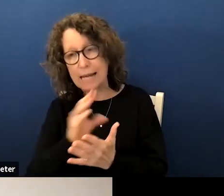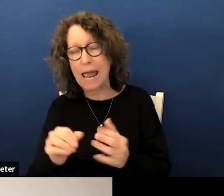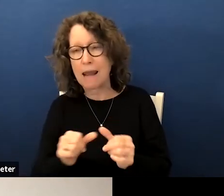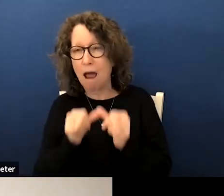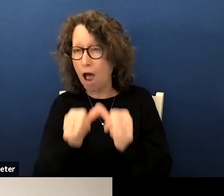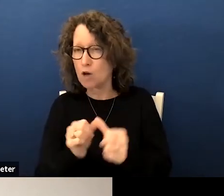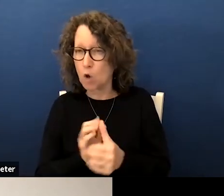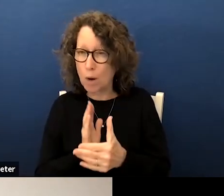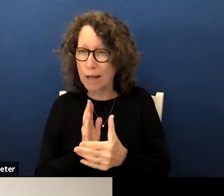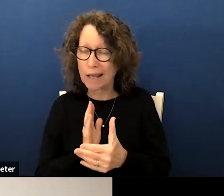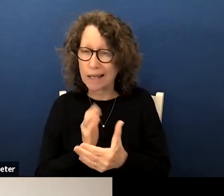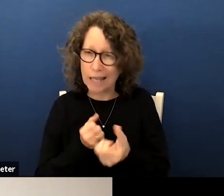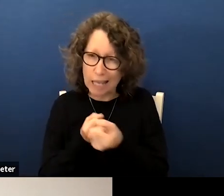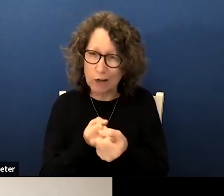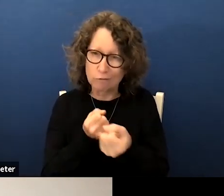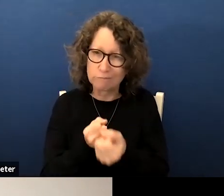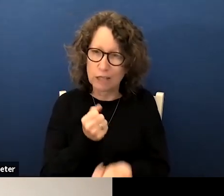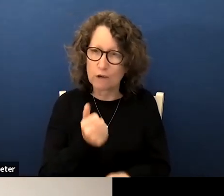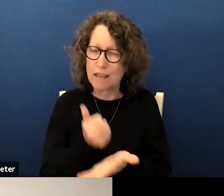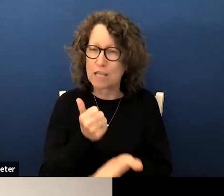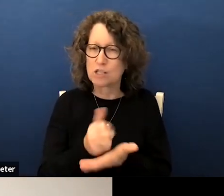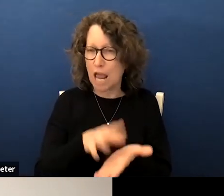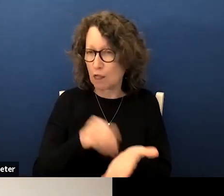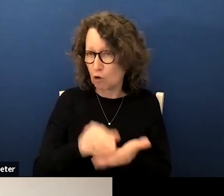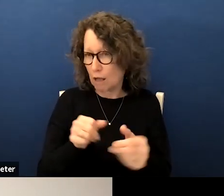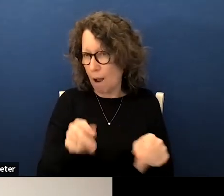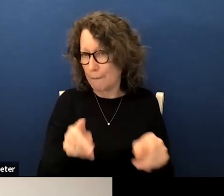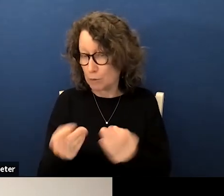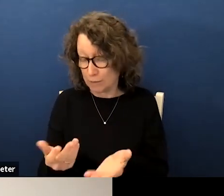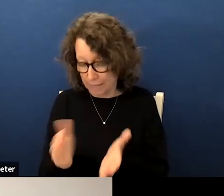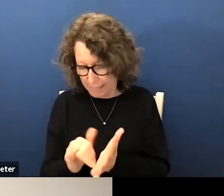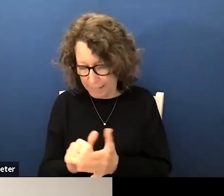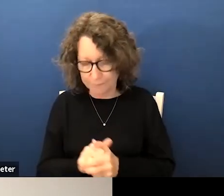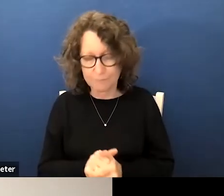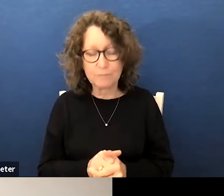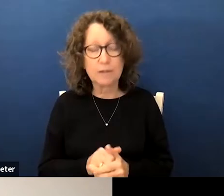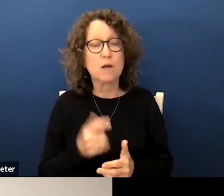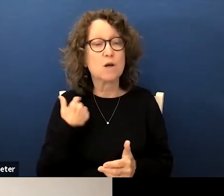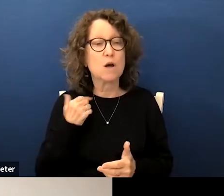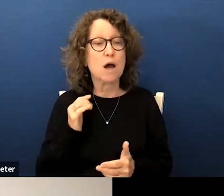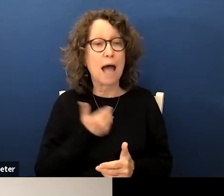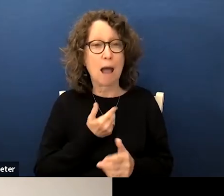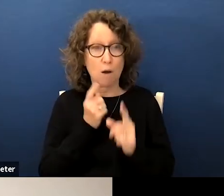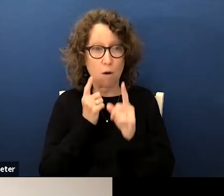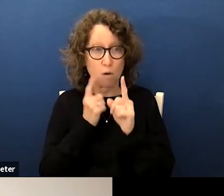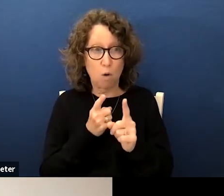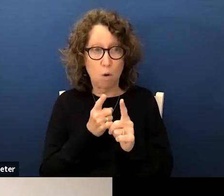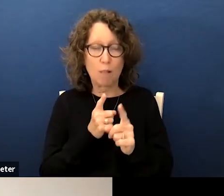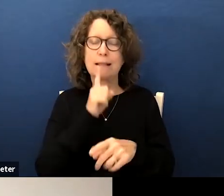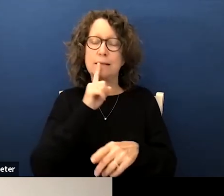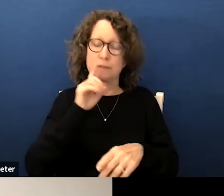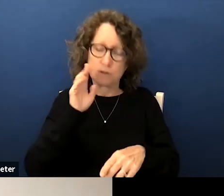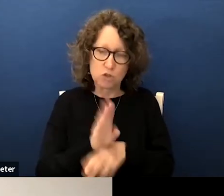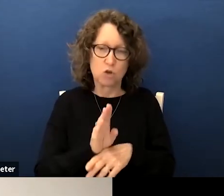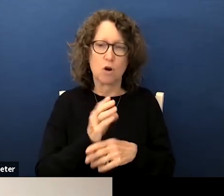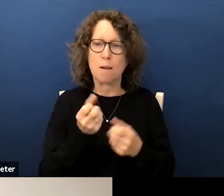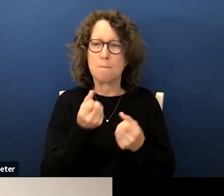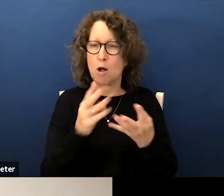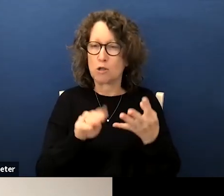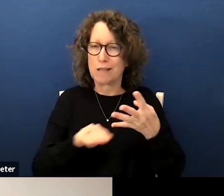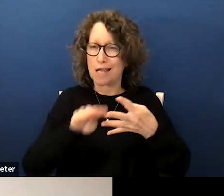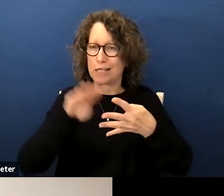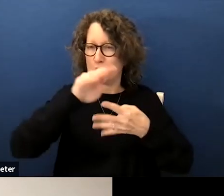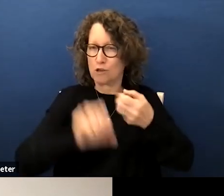interventions and tutoring opportunities again so that we are ensuring these multi-tiered